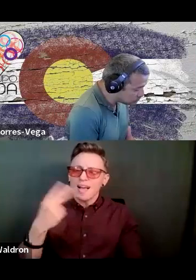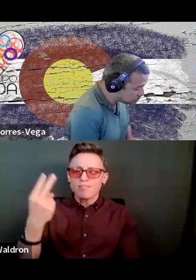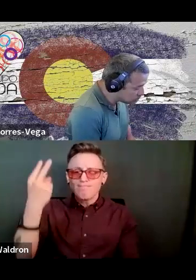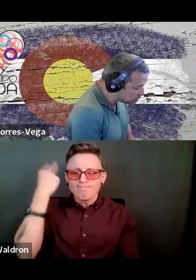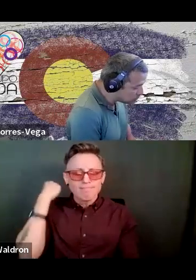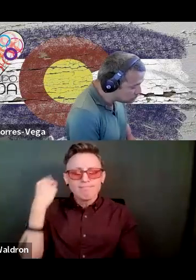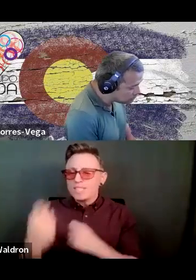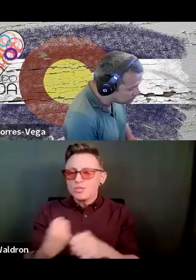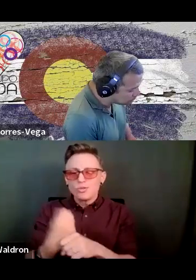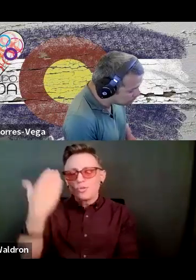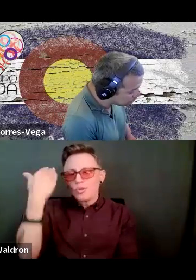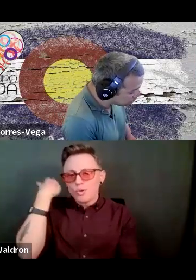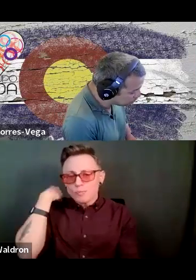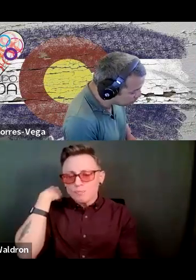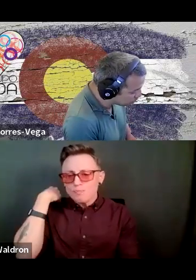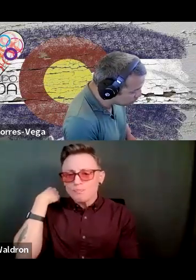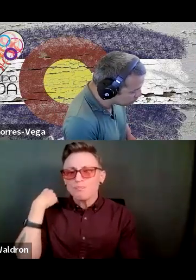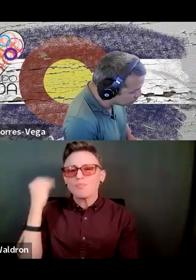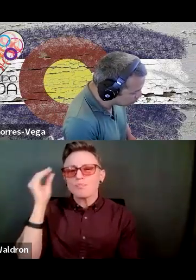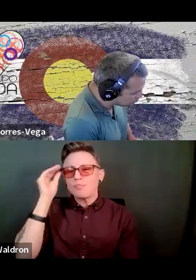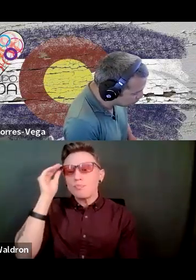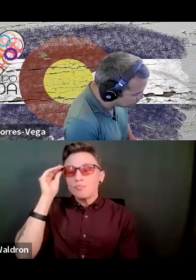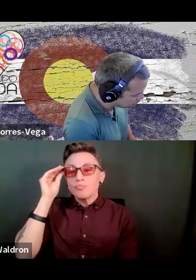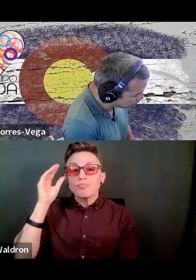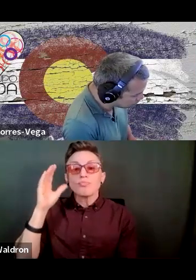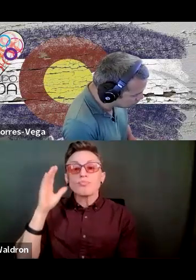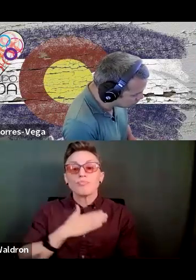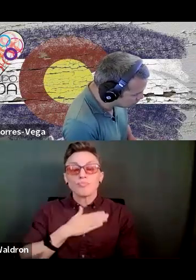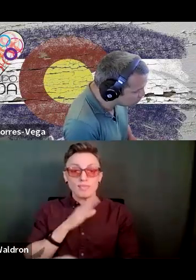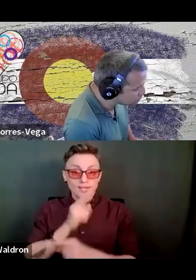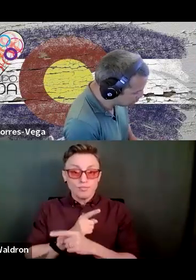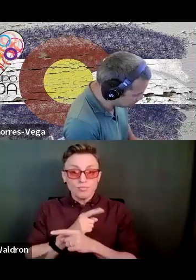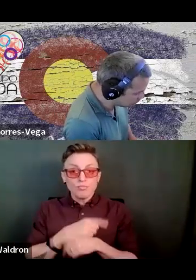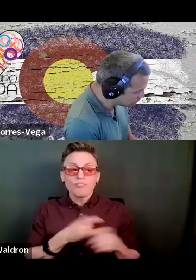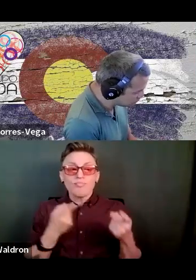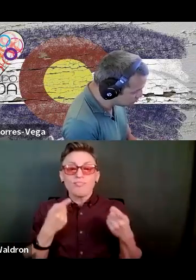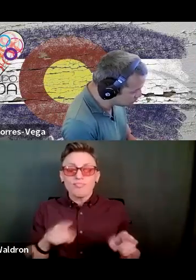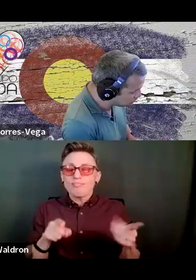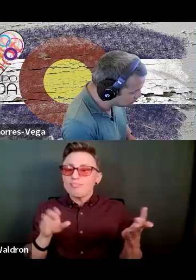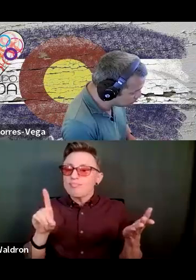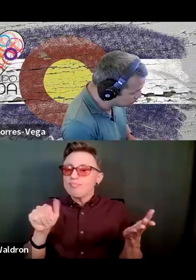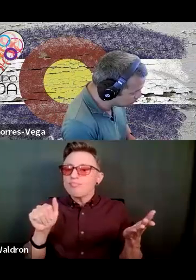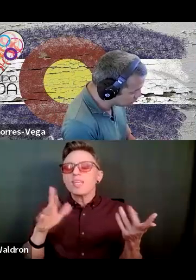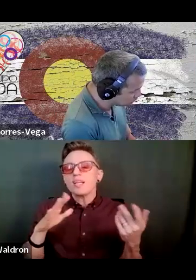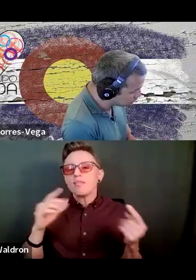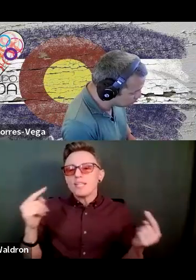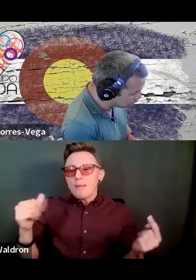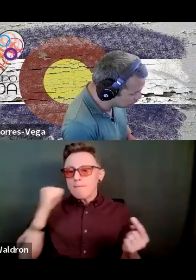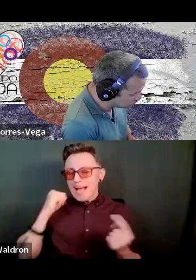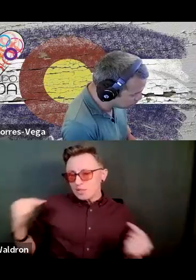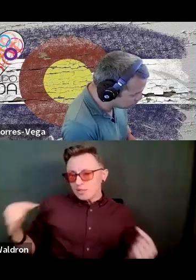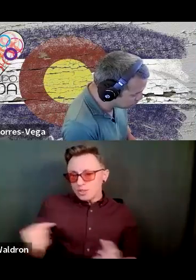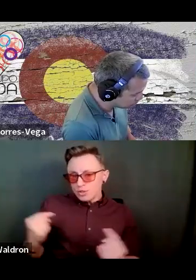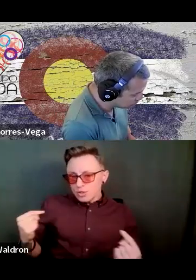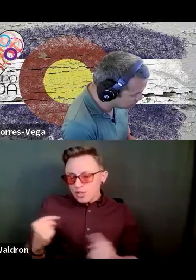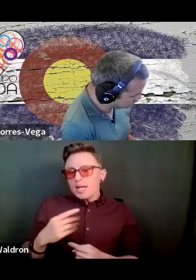years ago when cell phones were just coming into existence. My sister who had a disability from a back injury and she also